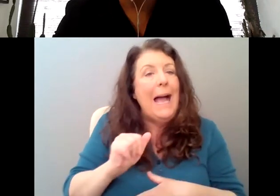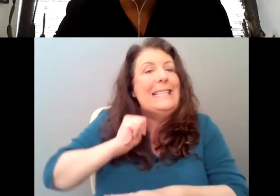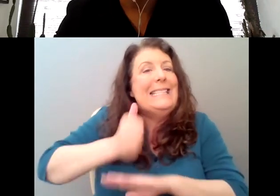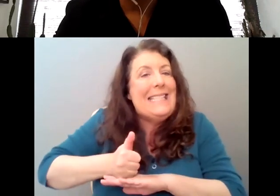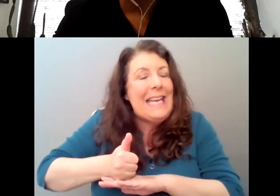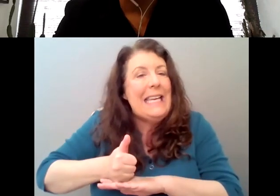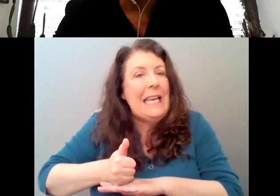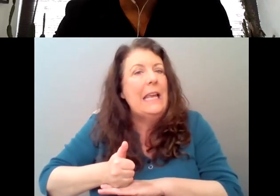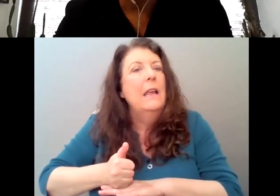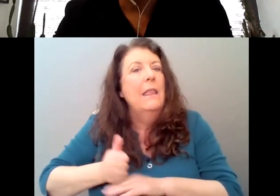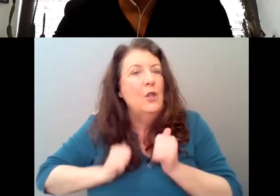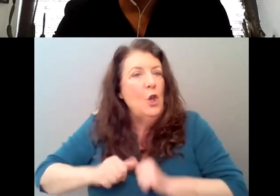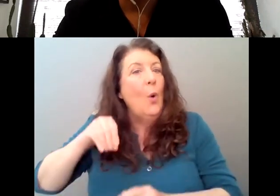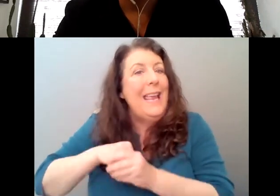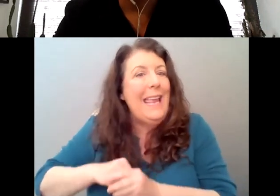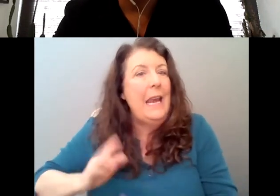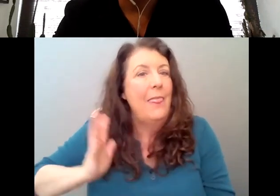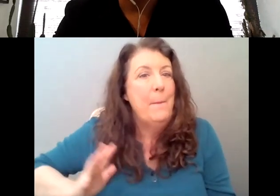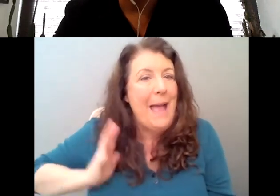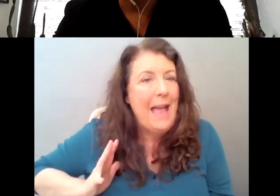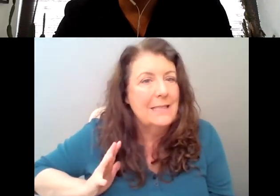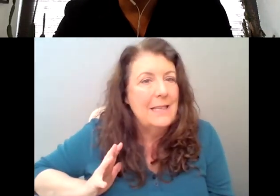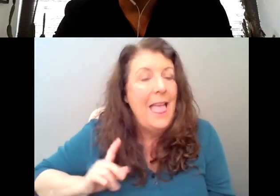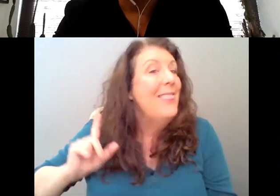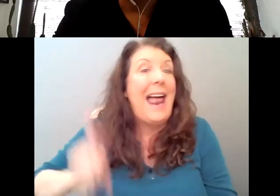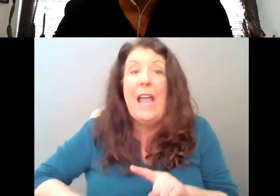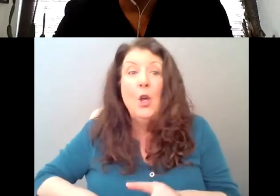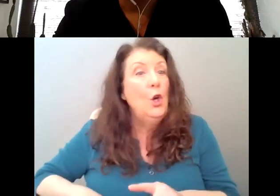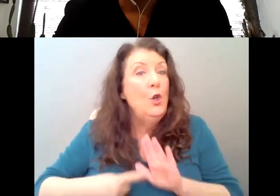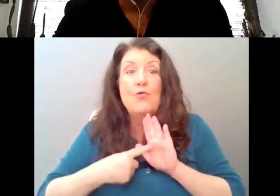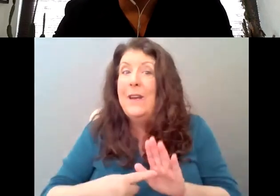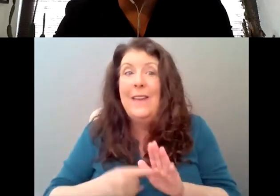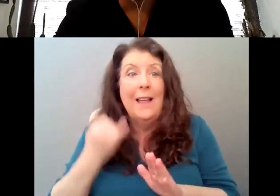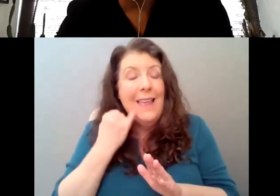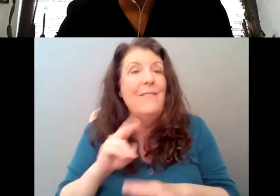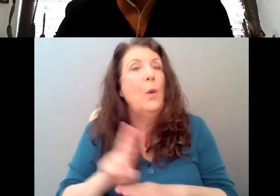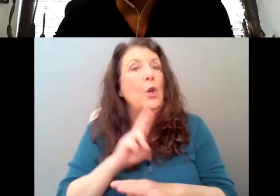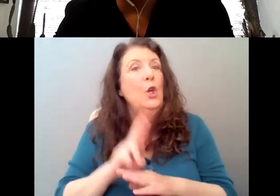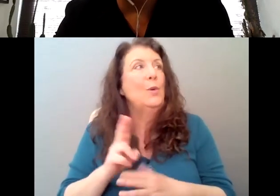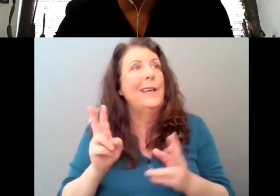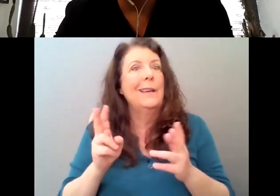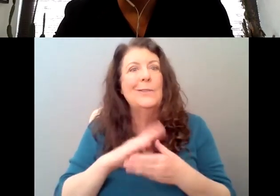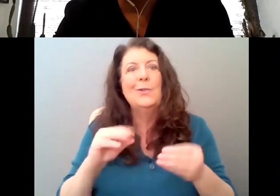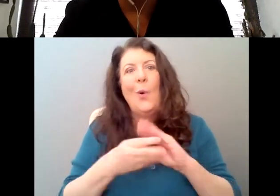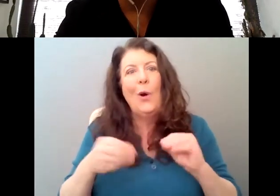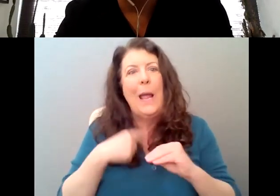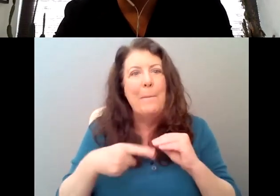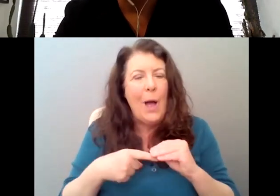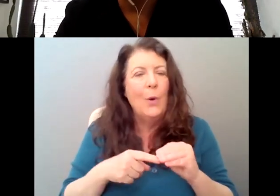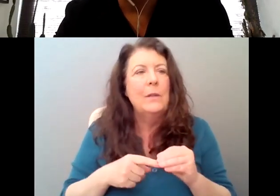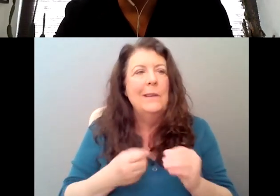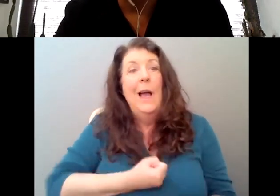reveal if it was just a poet in Massachusetts in the year 2020. Right. Even though